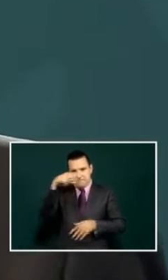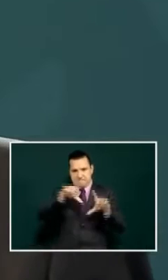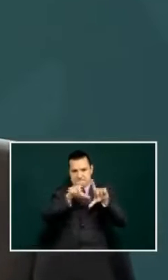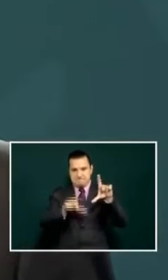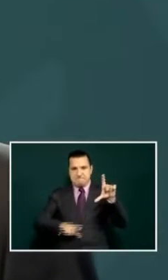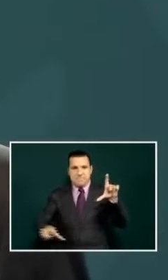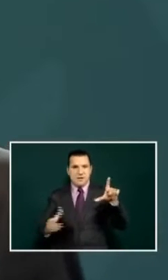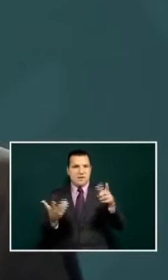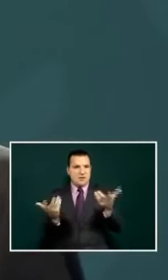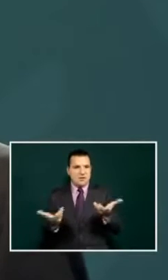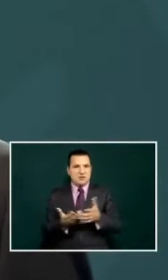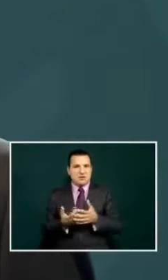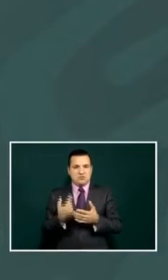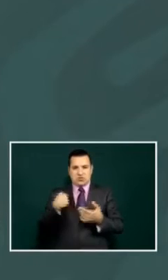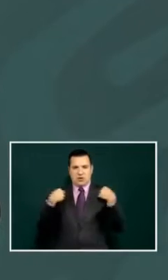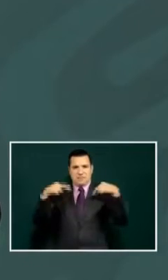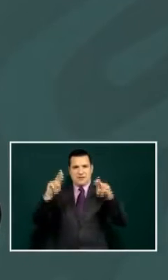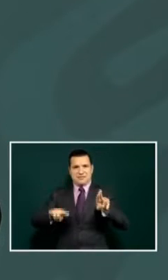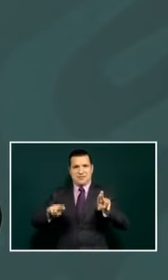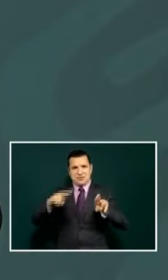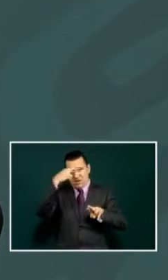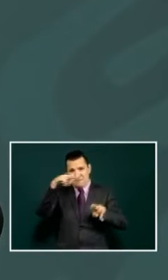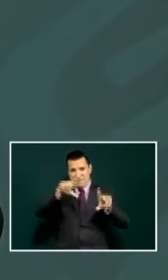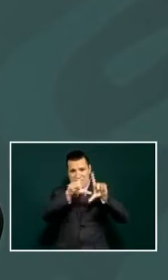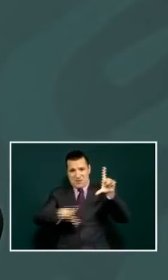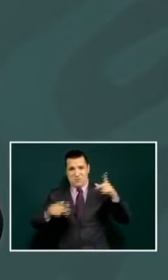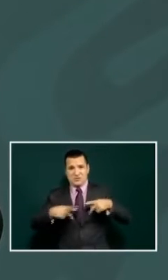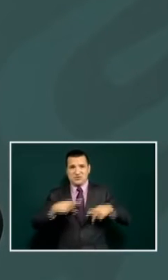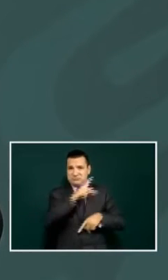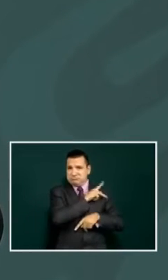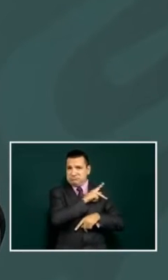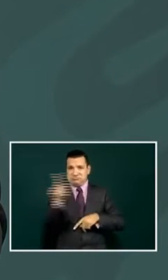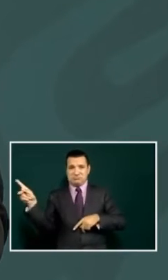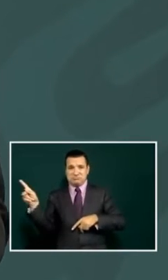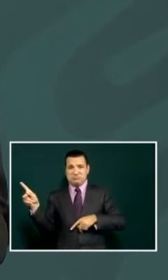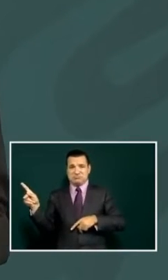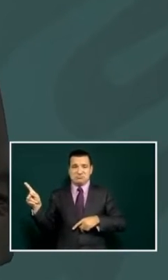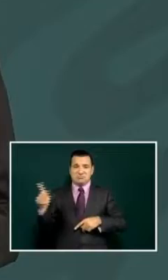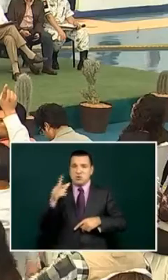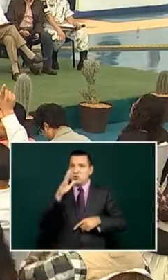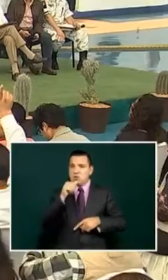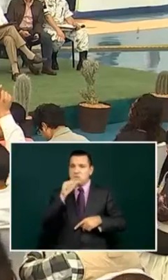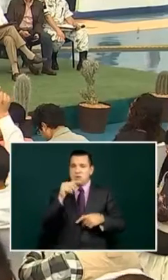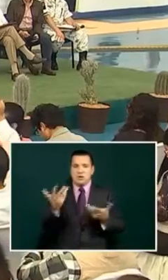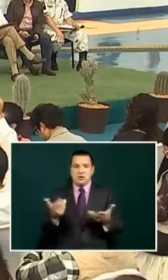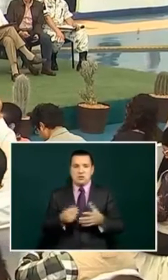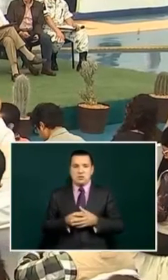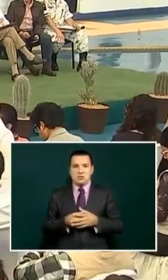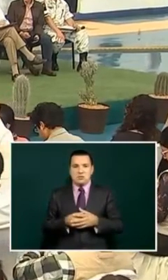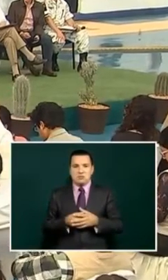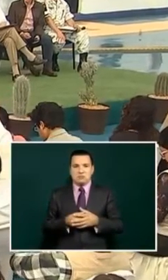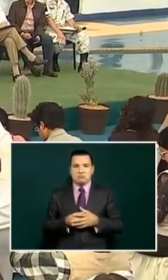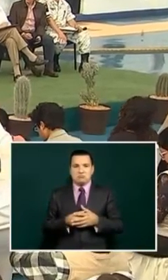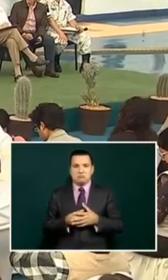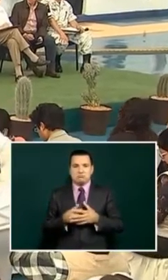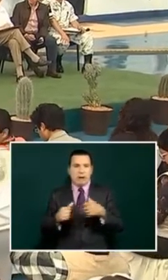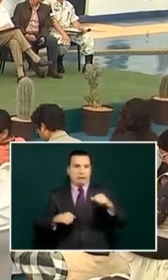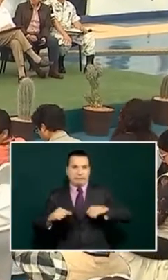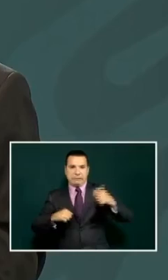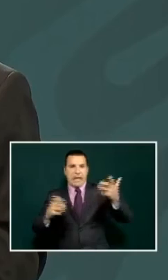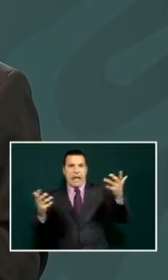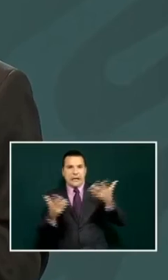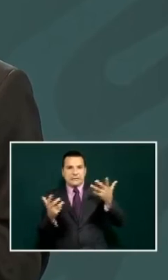president of mexico i represent all mexicans and i cannot act